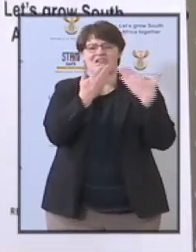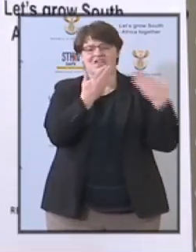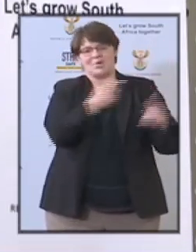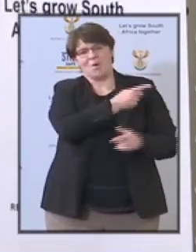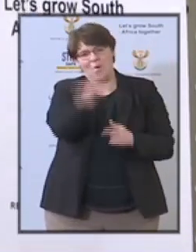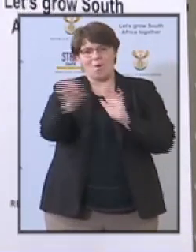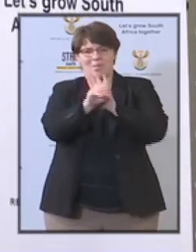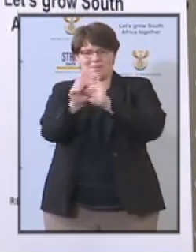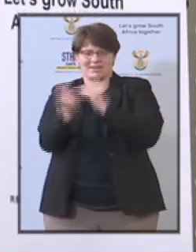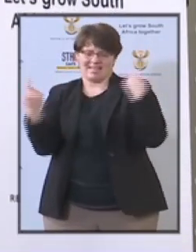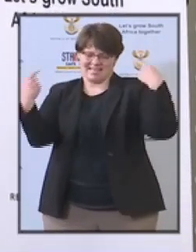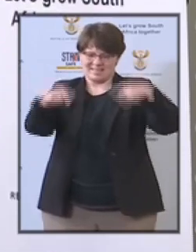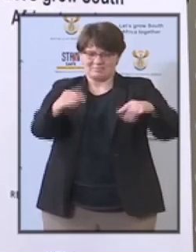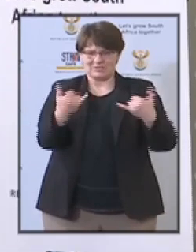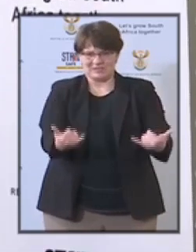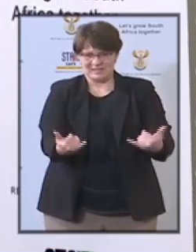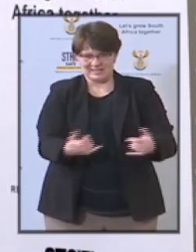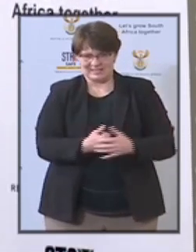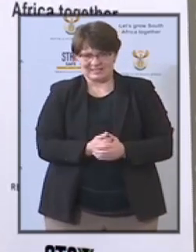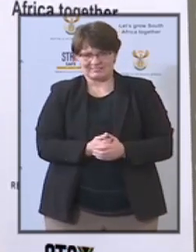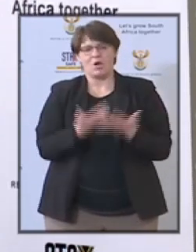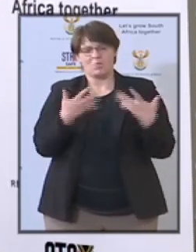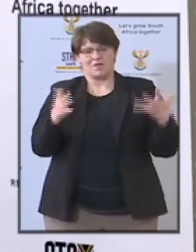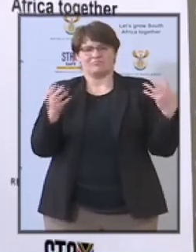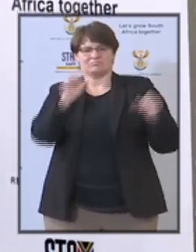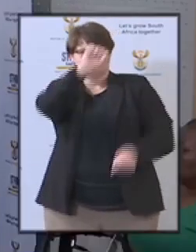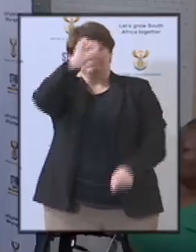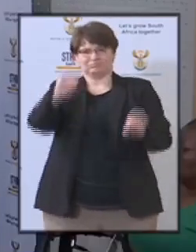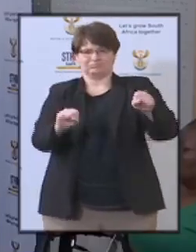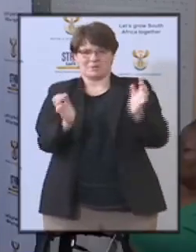managed to come we adjourn thanks